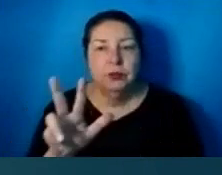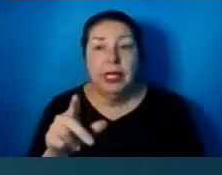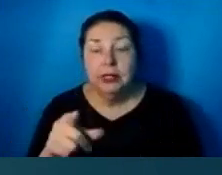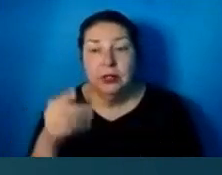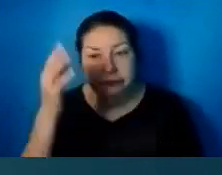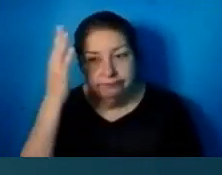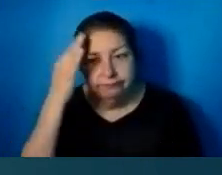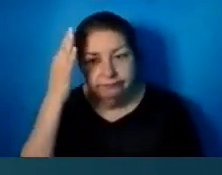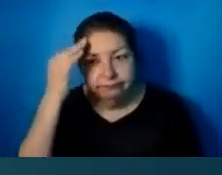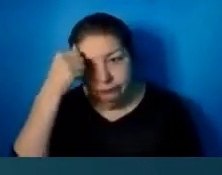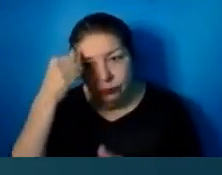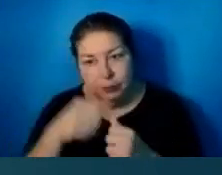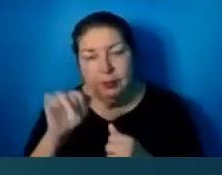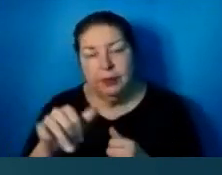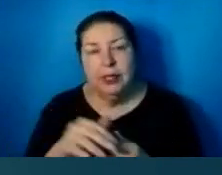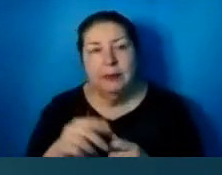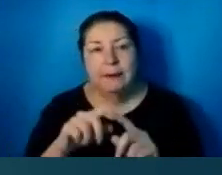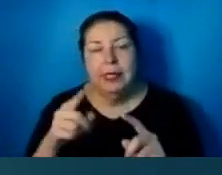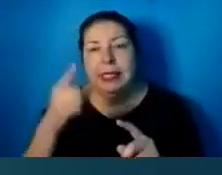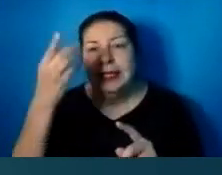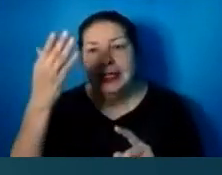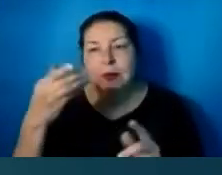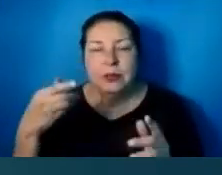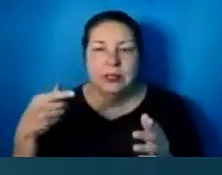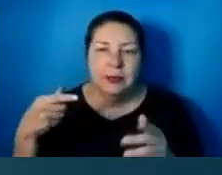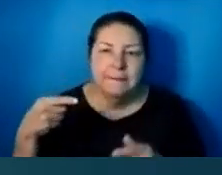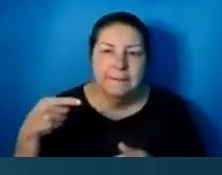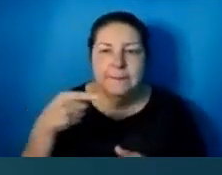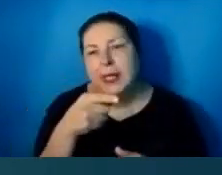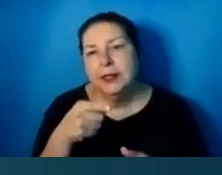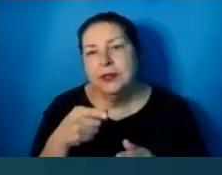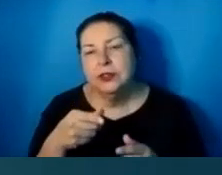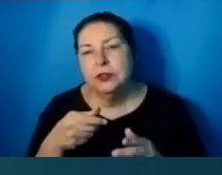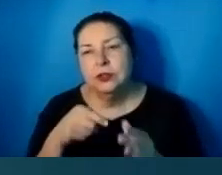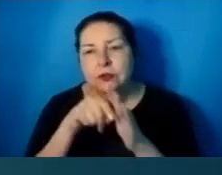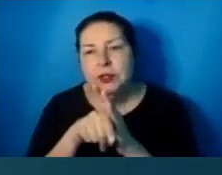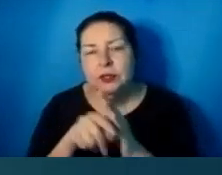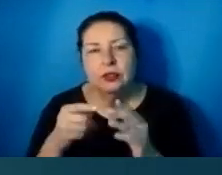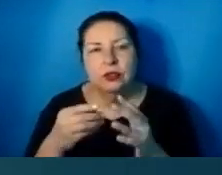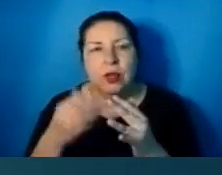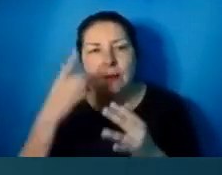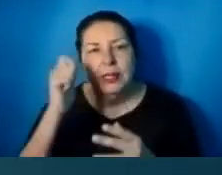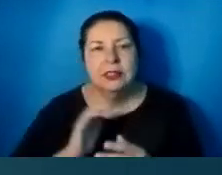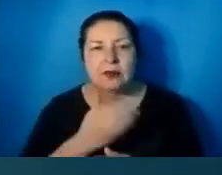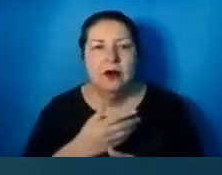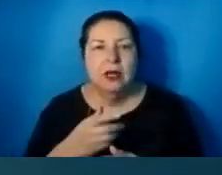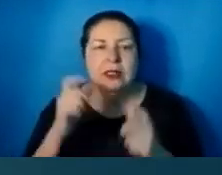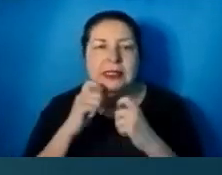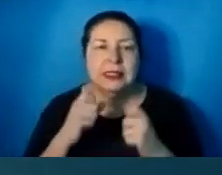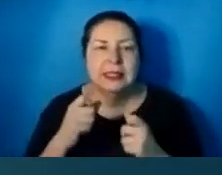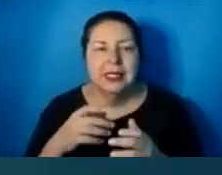to many of you. But he was pierced through for our transgressions. He was crushed for our